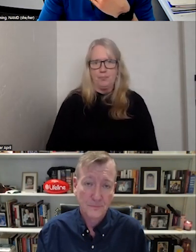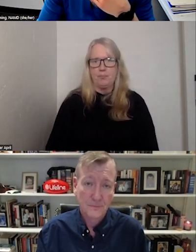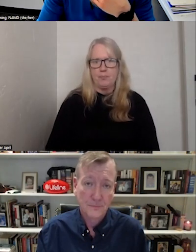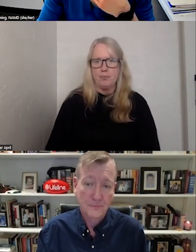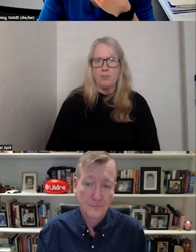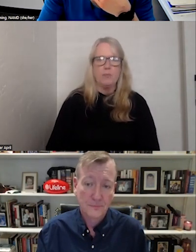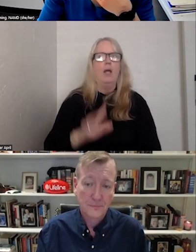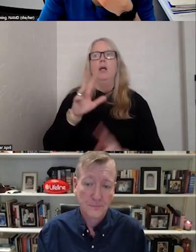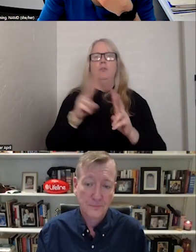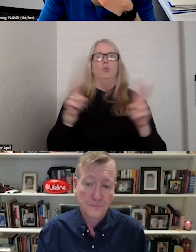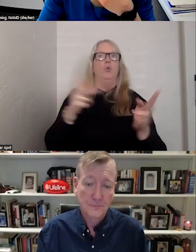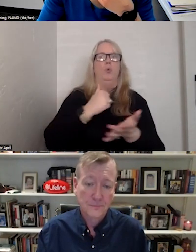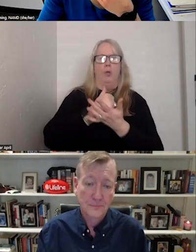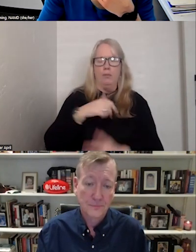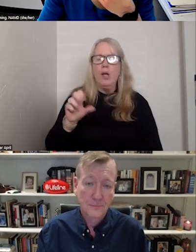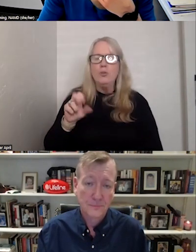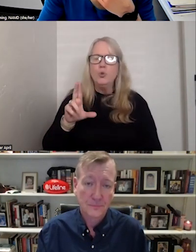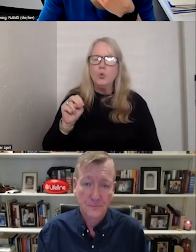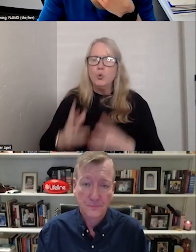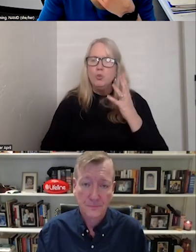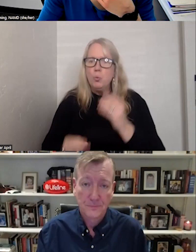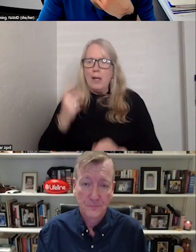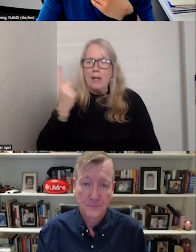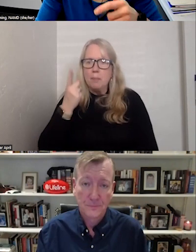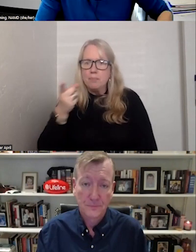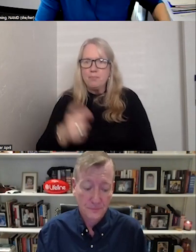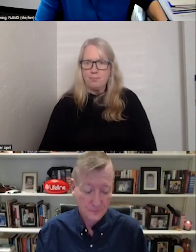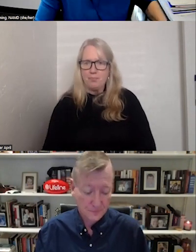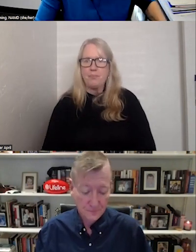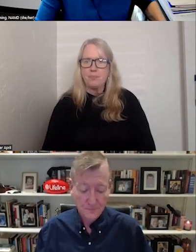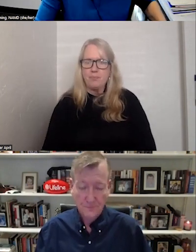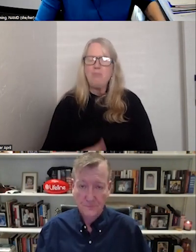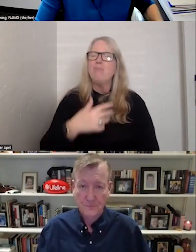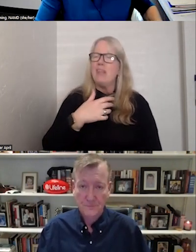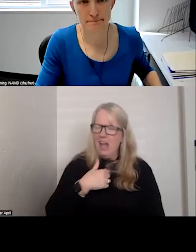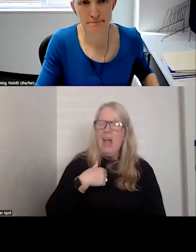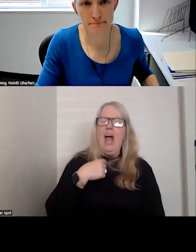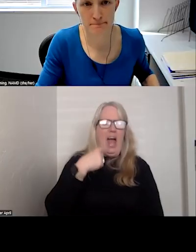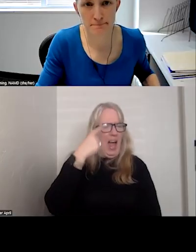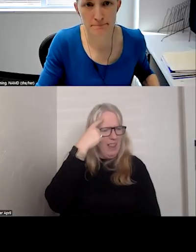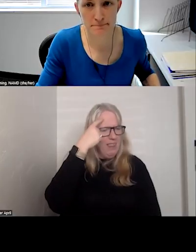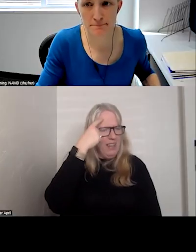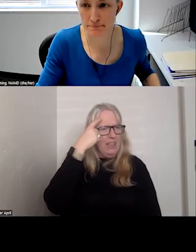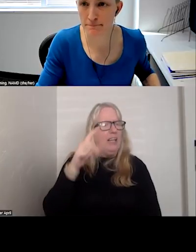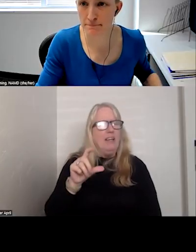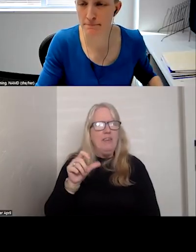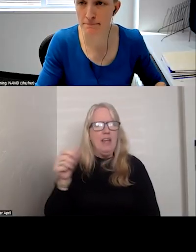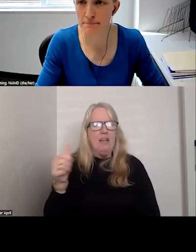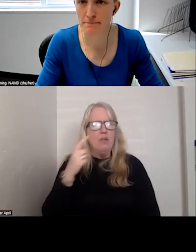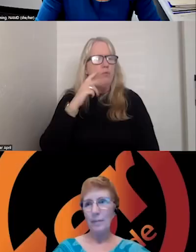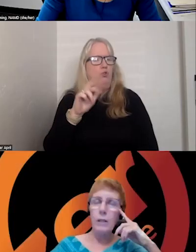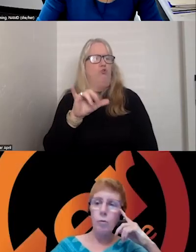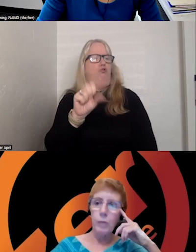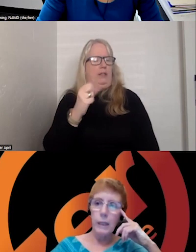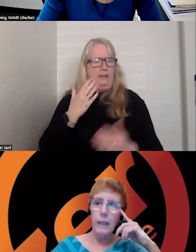Super helpful. Sue, anything you'd add? I think just the other area around crisis services,